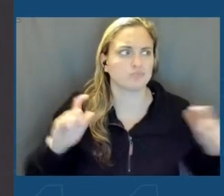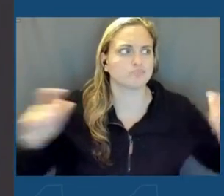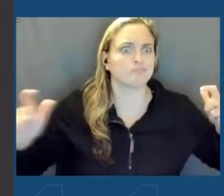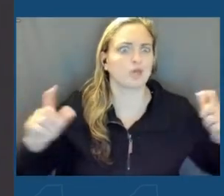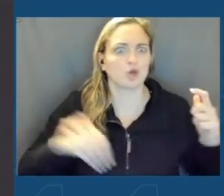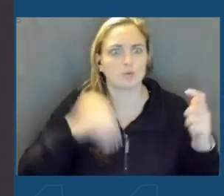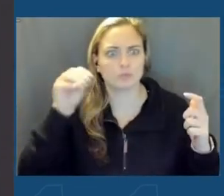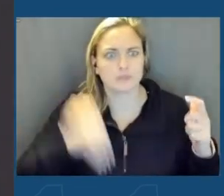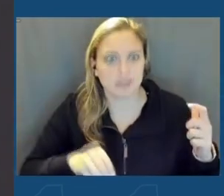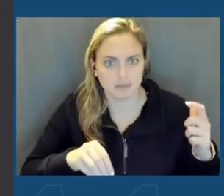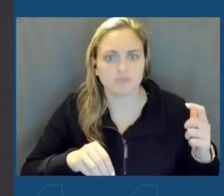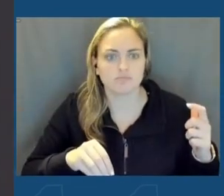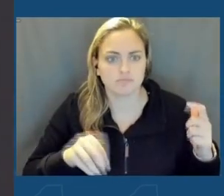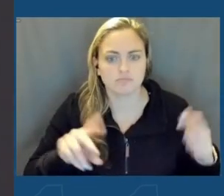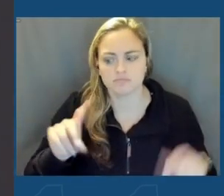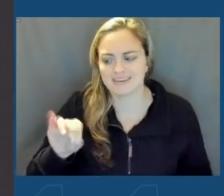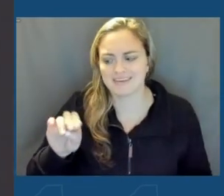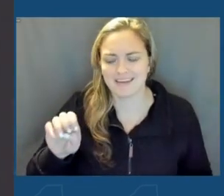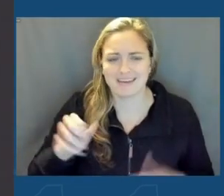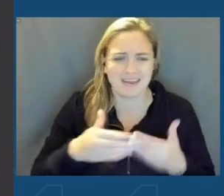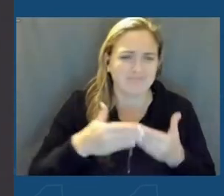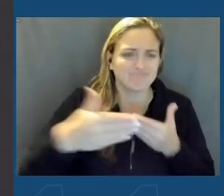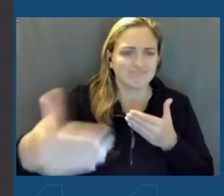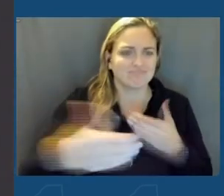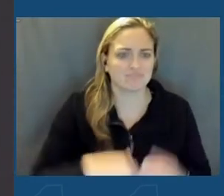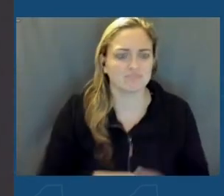percentage in the decade beyond.